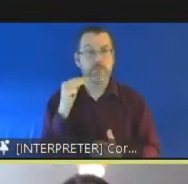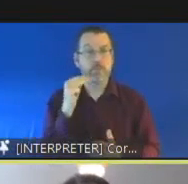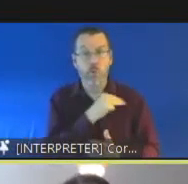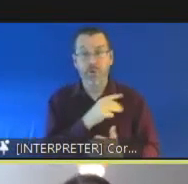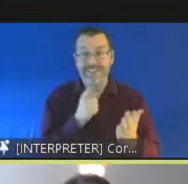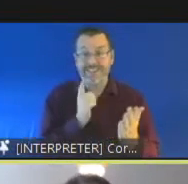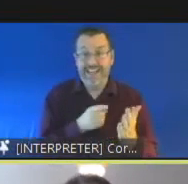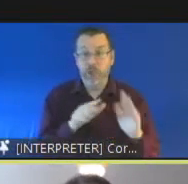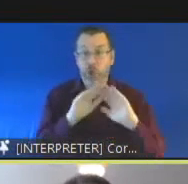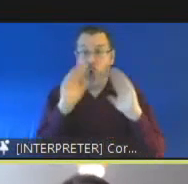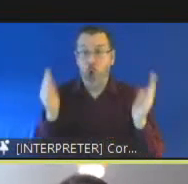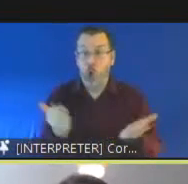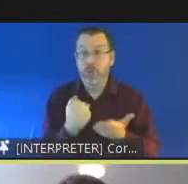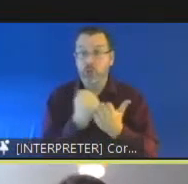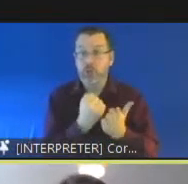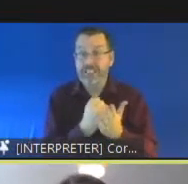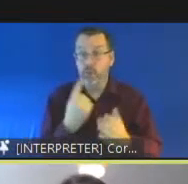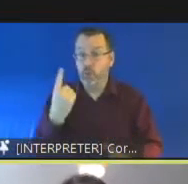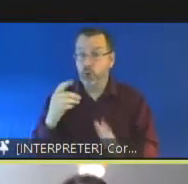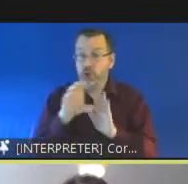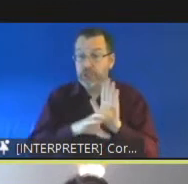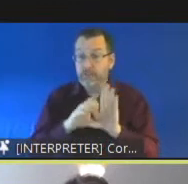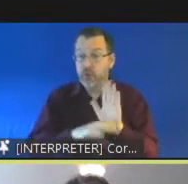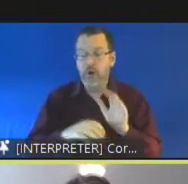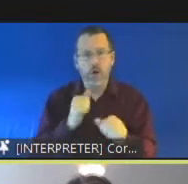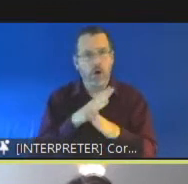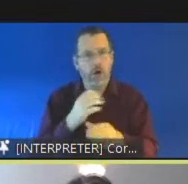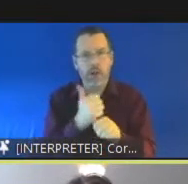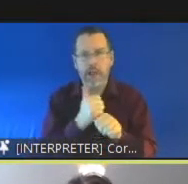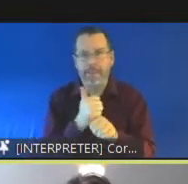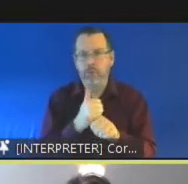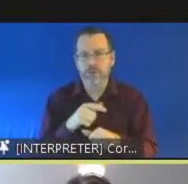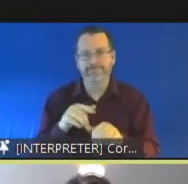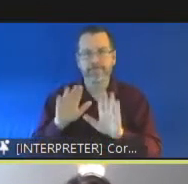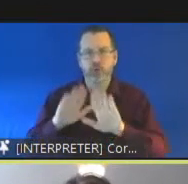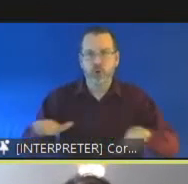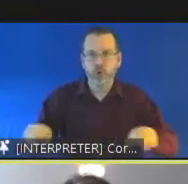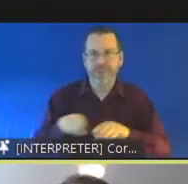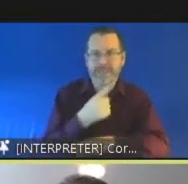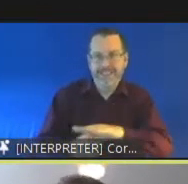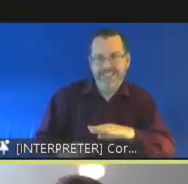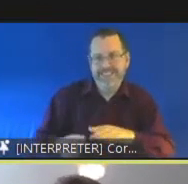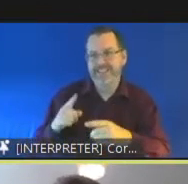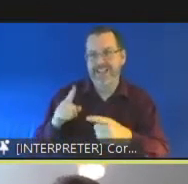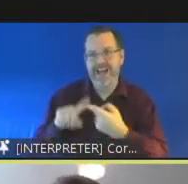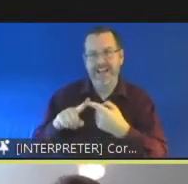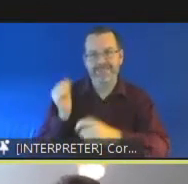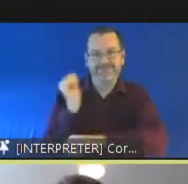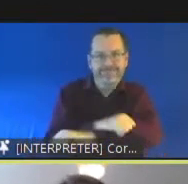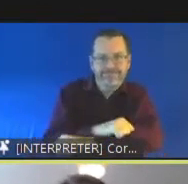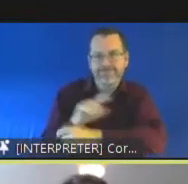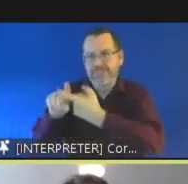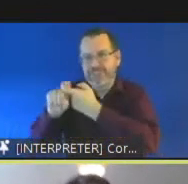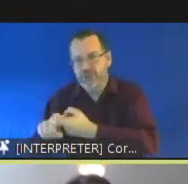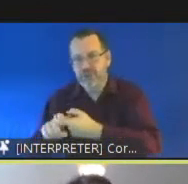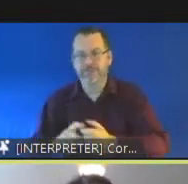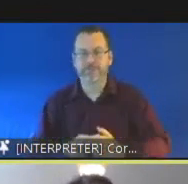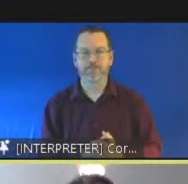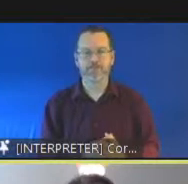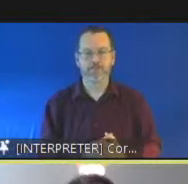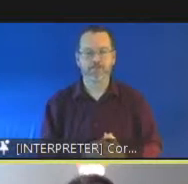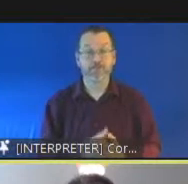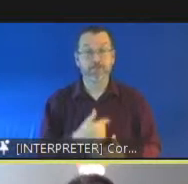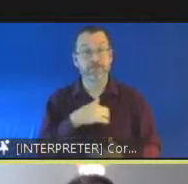global study a dedicated chapter on on this issue um four points that i pulled out having reviewed the chapter